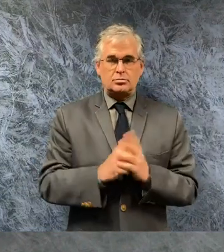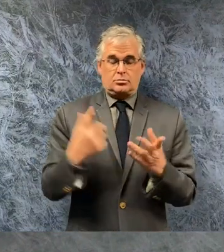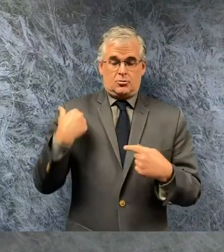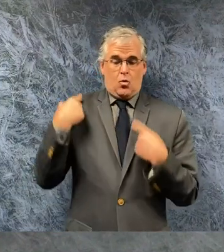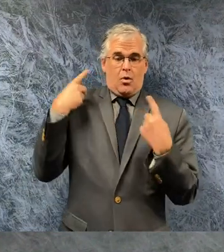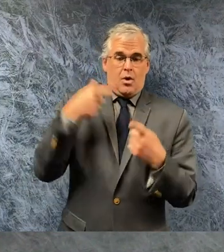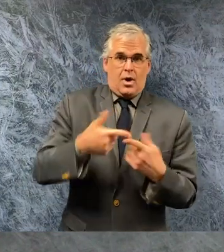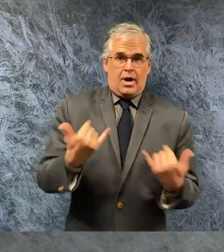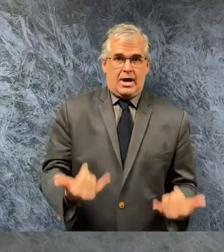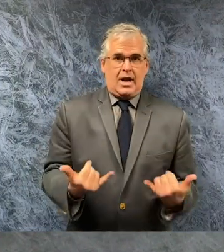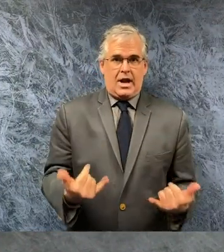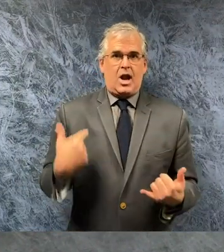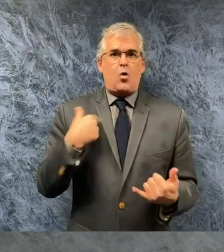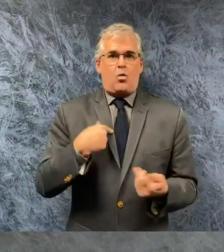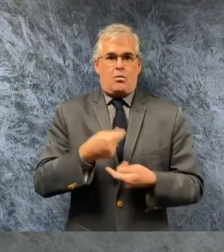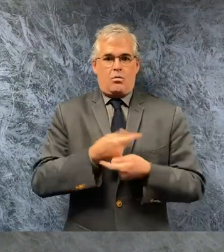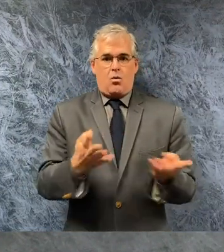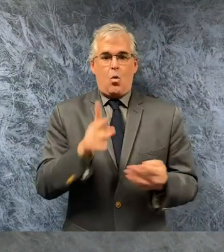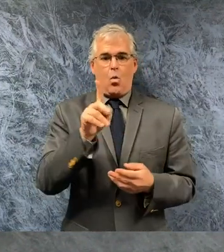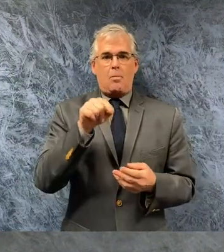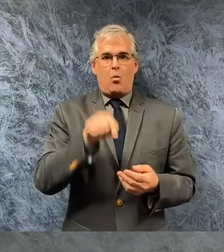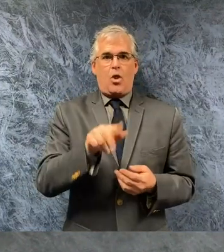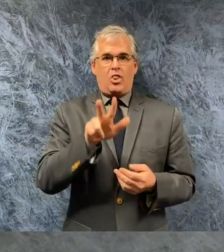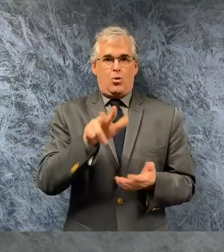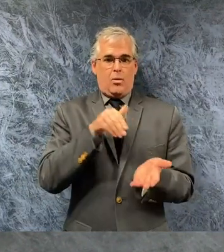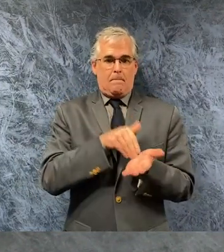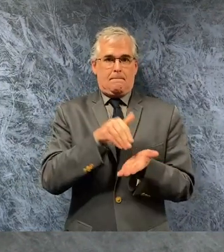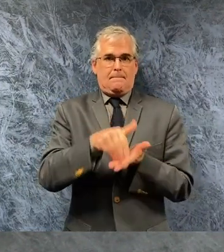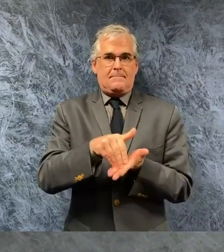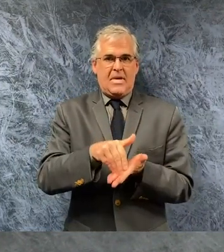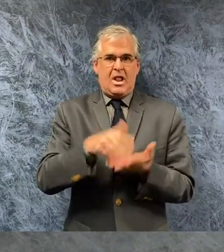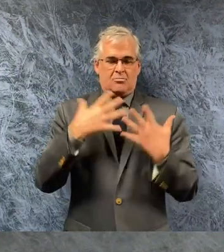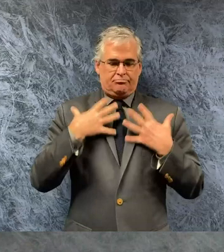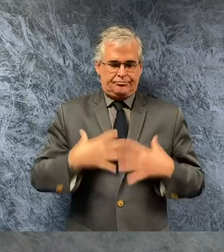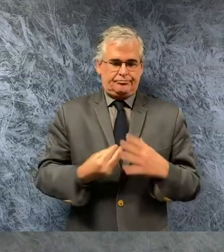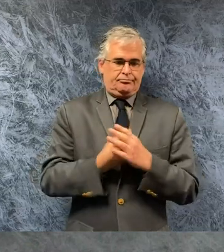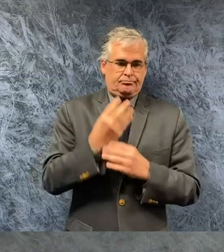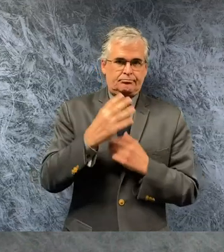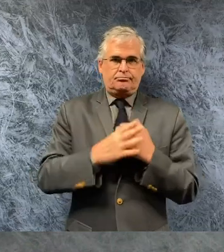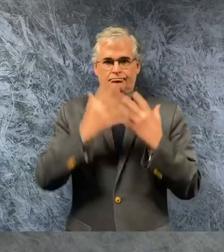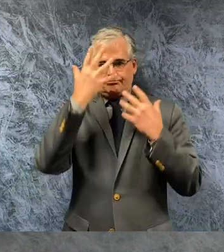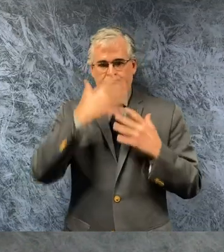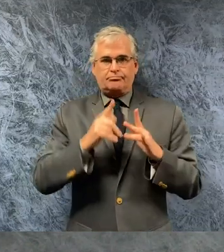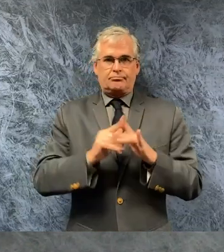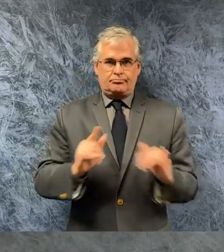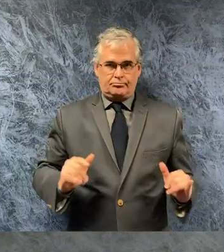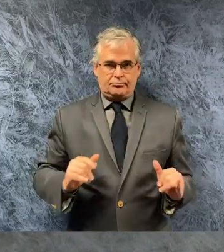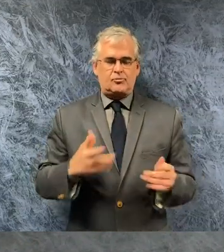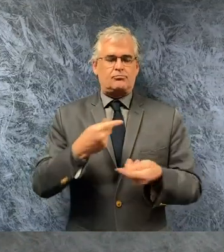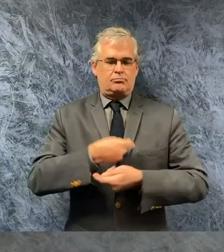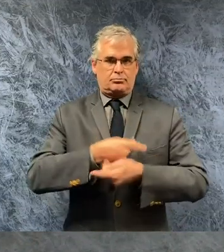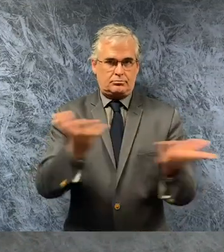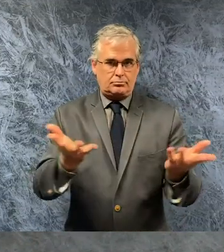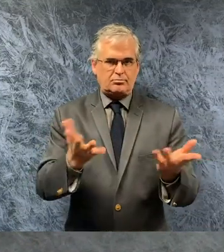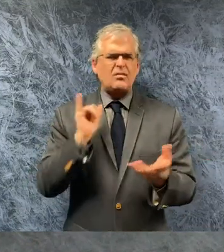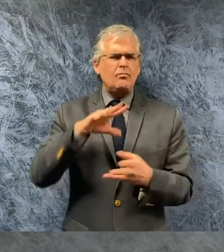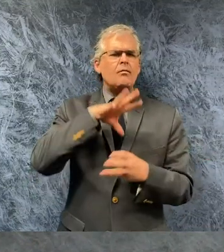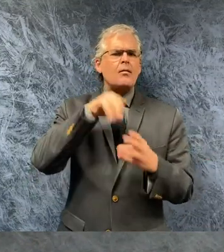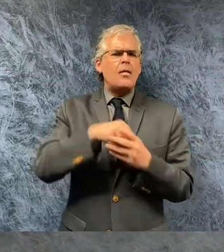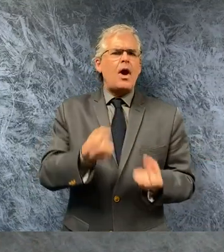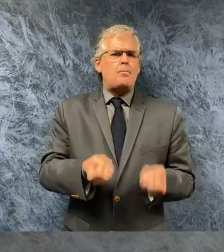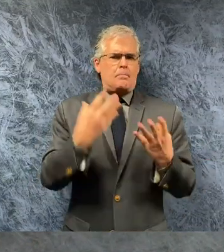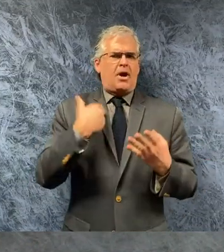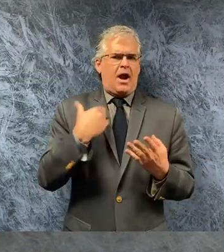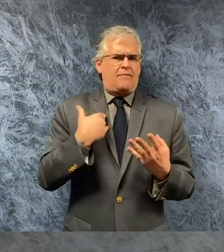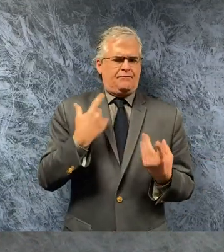in excess of 1.3 million ppe items this includes what the state had had on hand in our stockpile prior to the